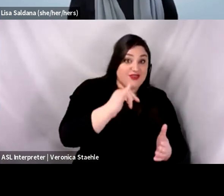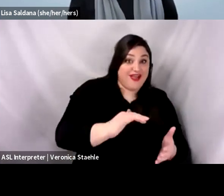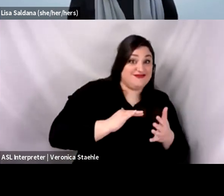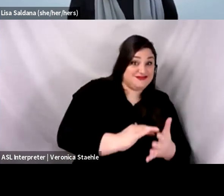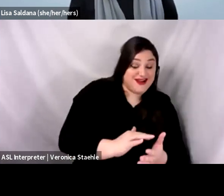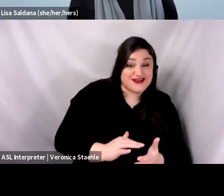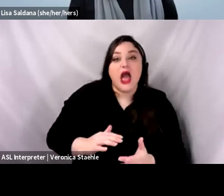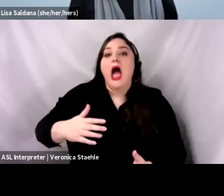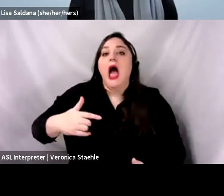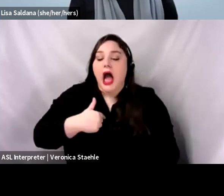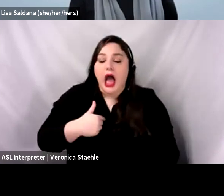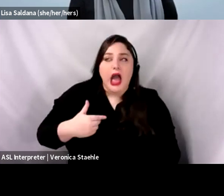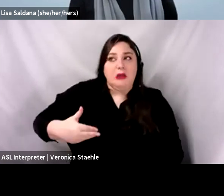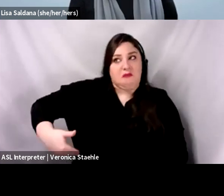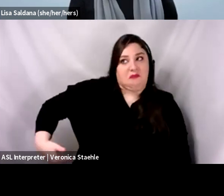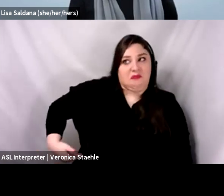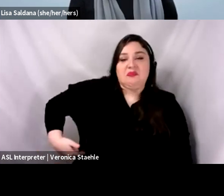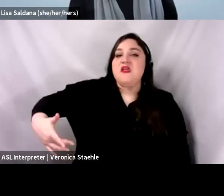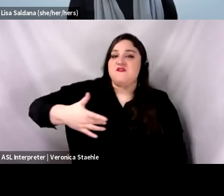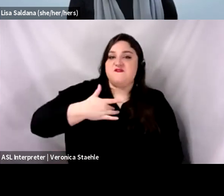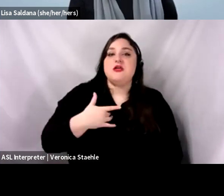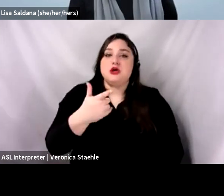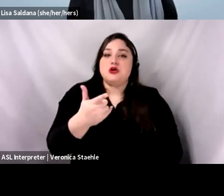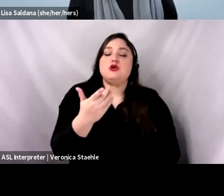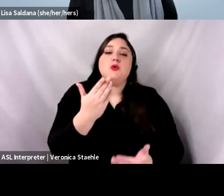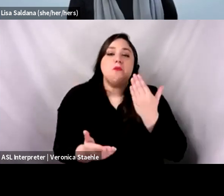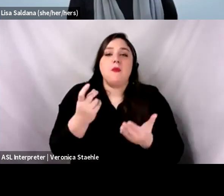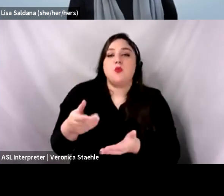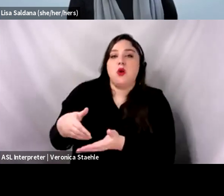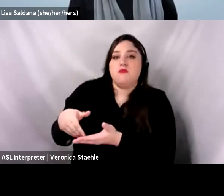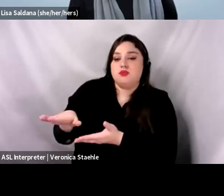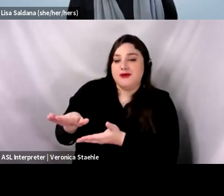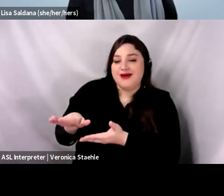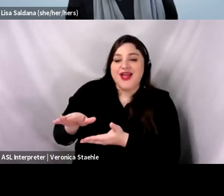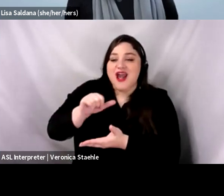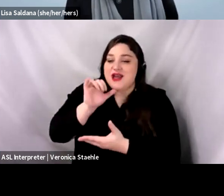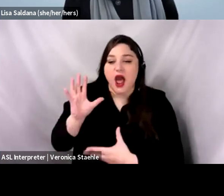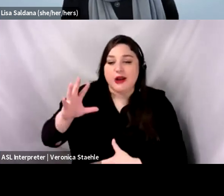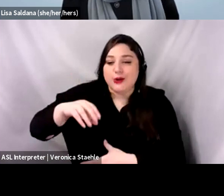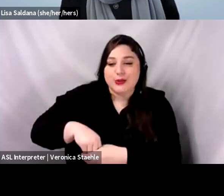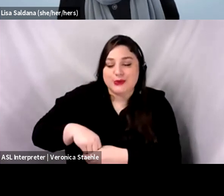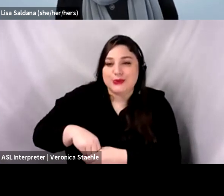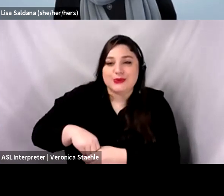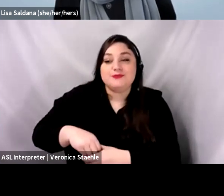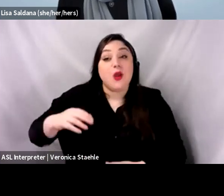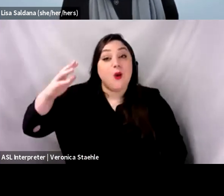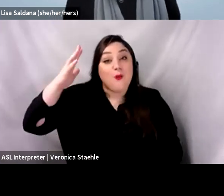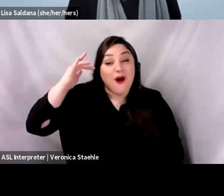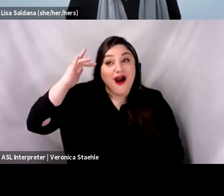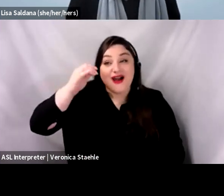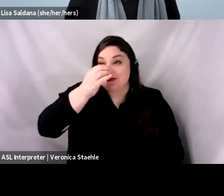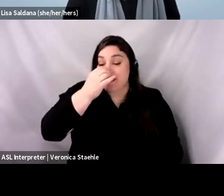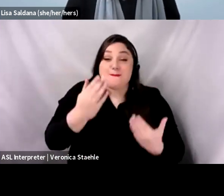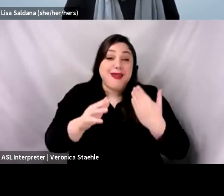would probably be that that would be something you would exclude. And Andy may disagree with me because it's something that's going to be